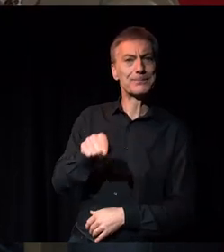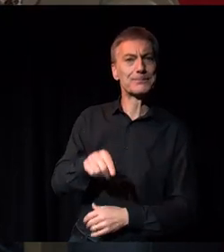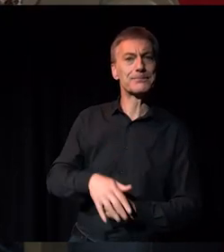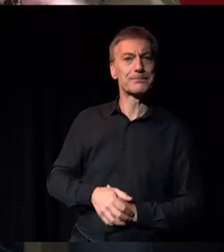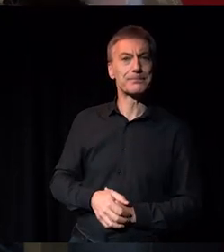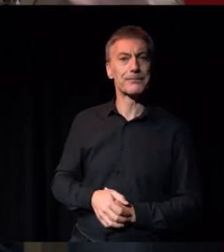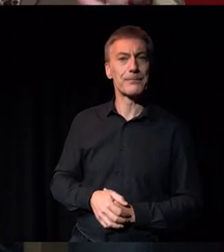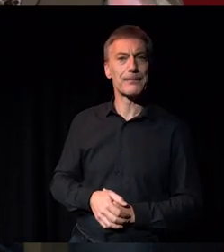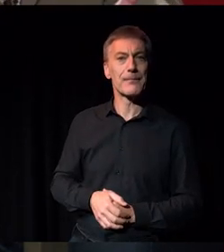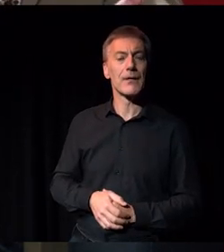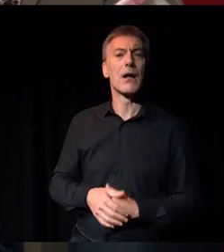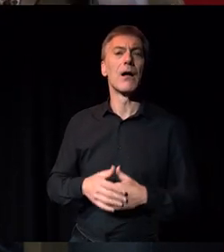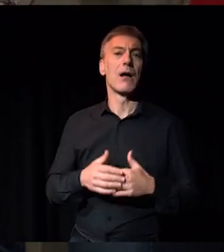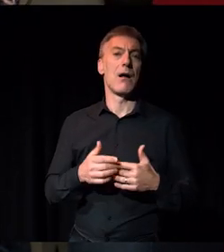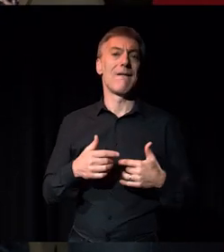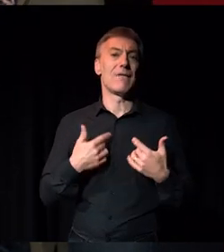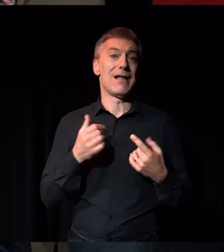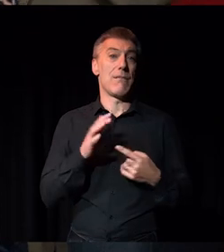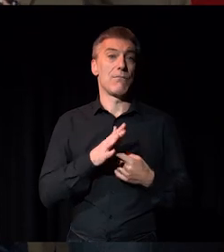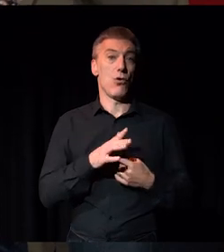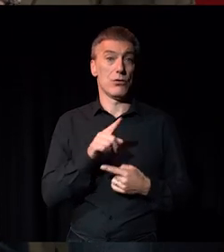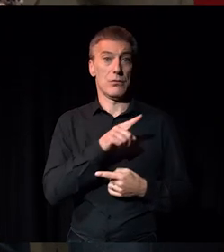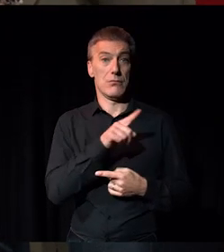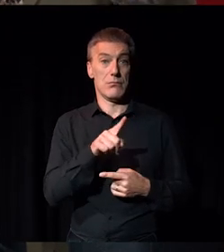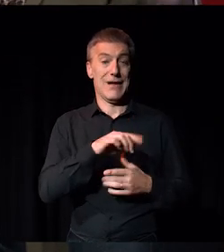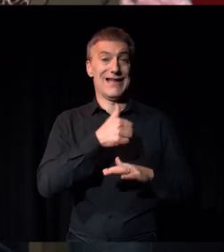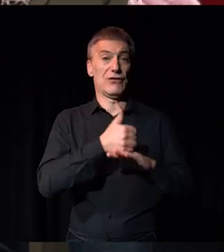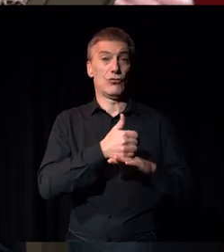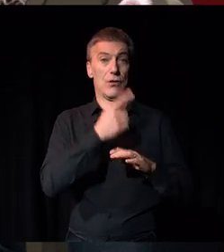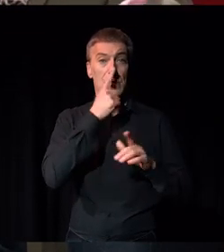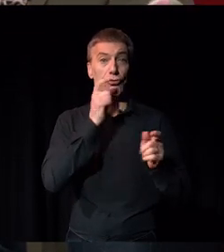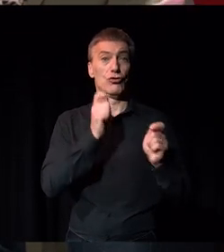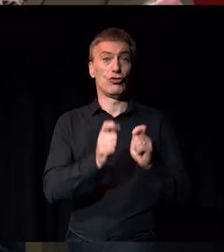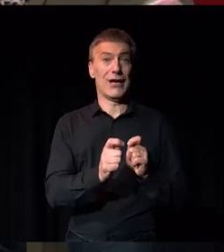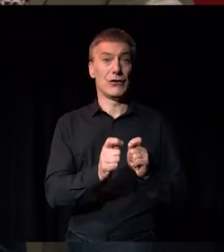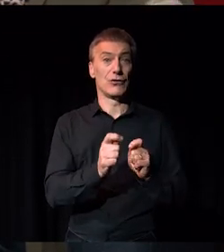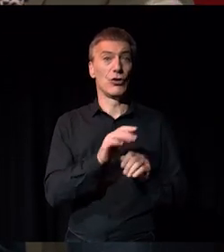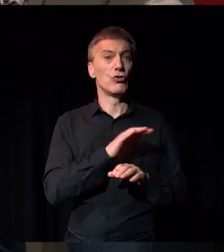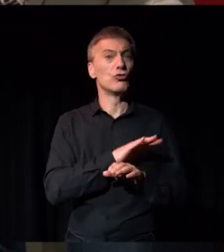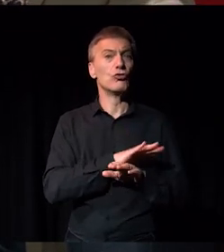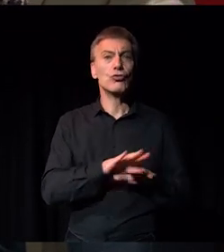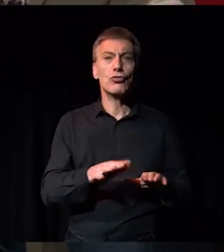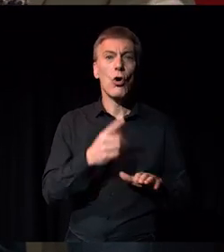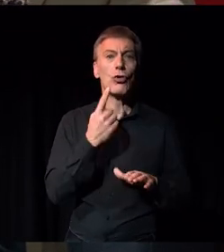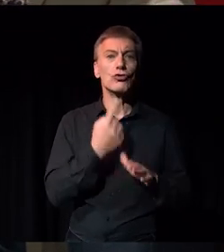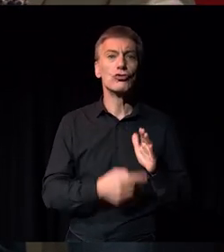And, you know, it is about institutional change and not just assimilation of working class people.